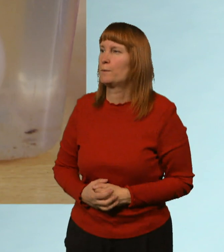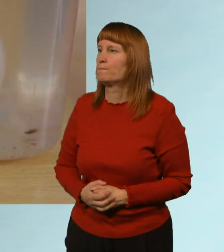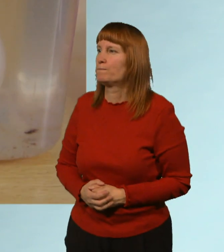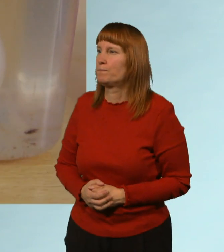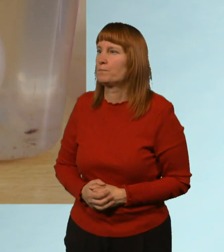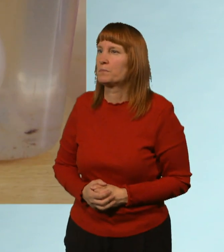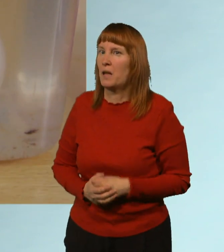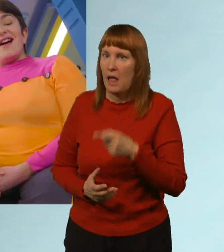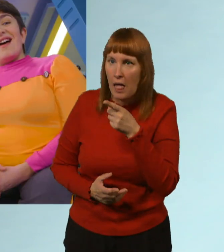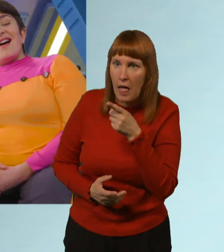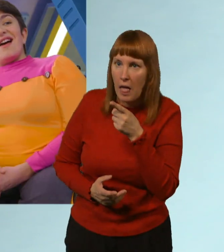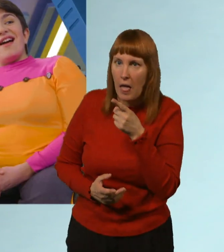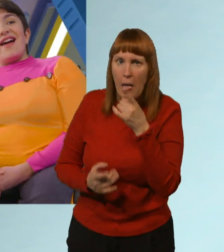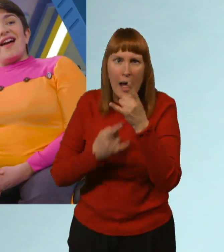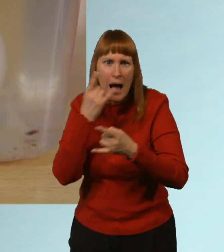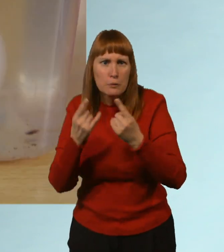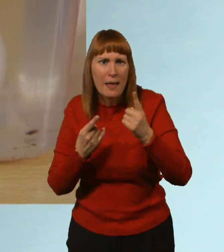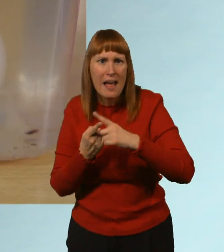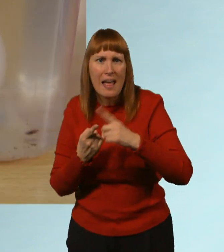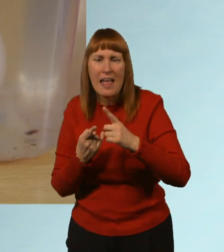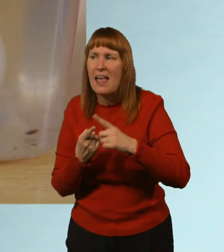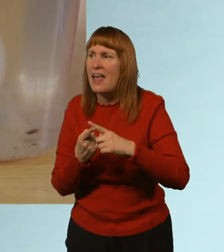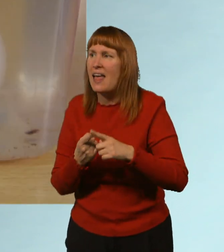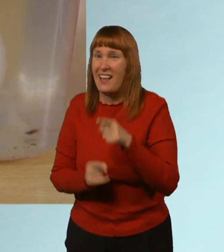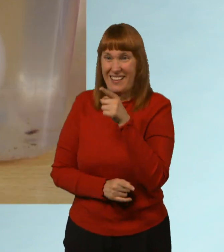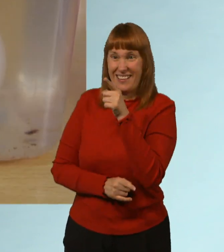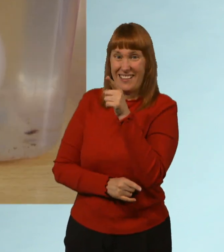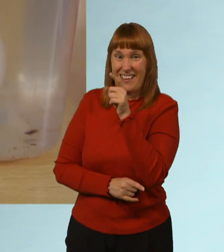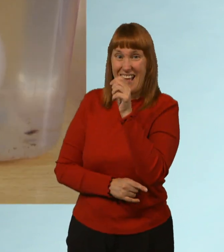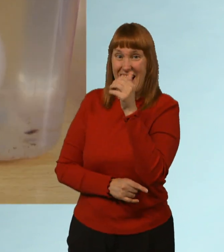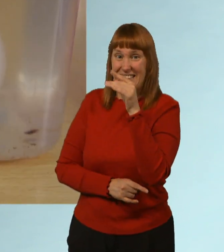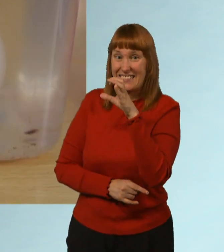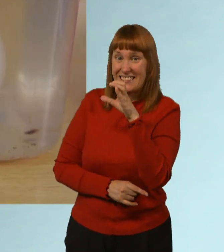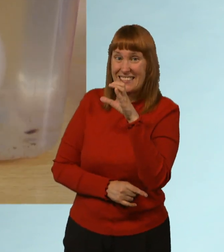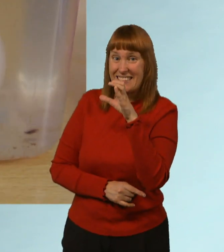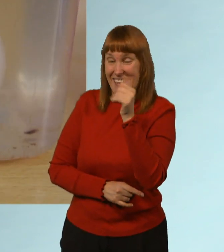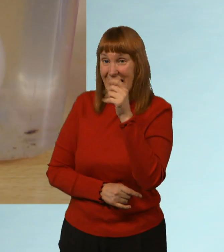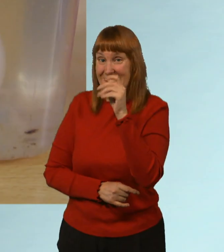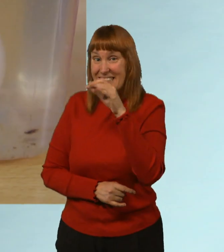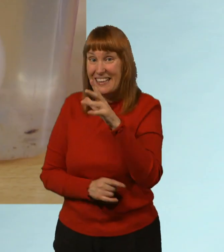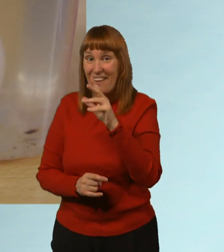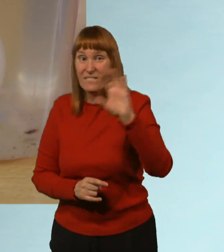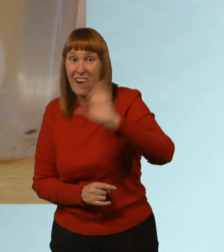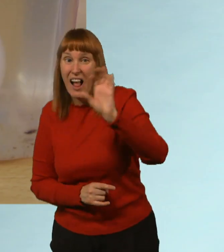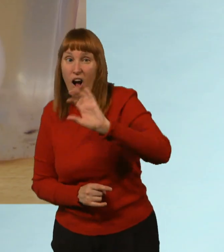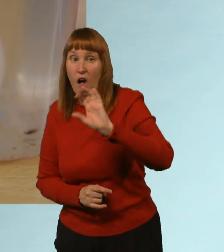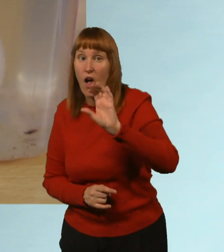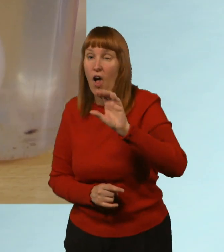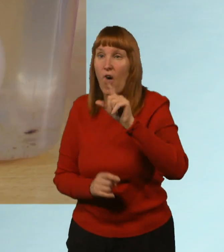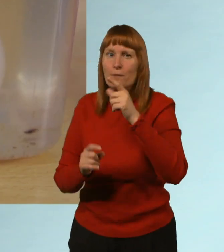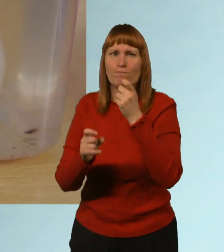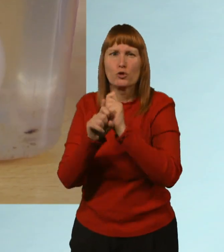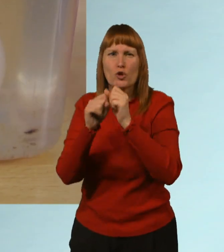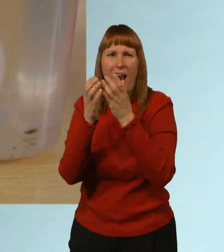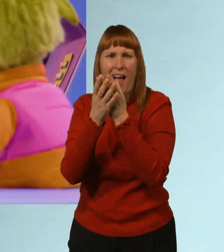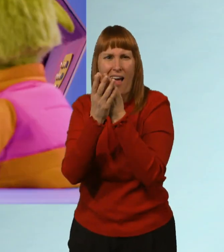Hey! What happened to the egg? The acidic vinegar has completely dissolved the shell. All that's left of it are